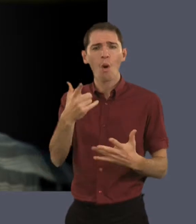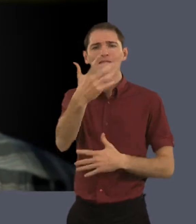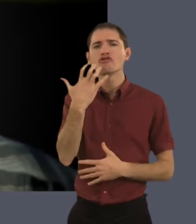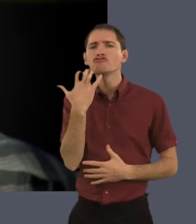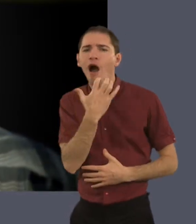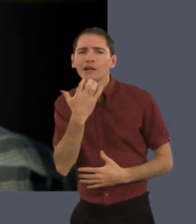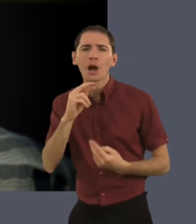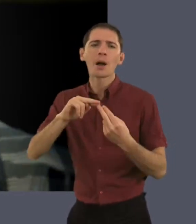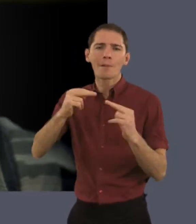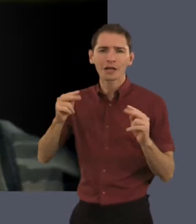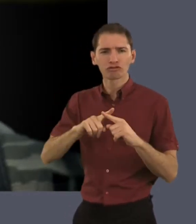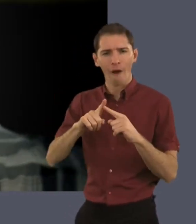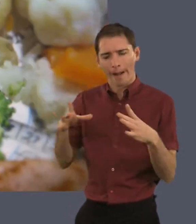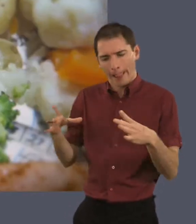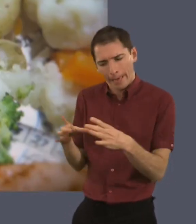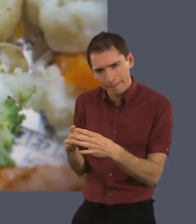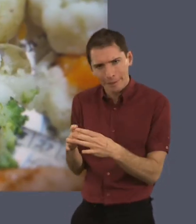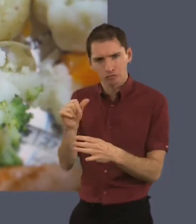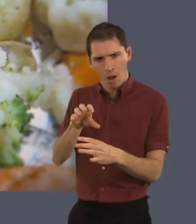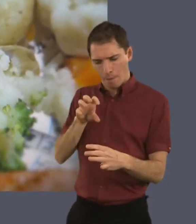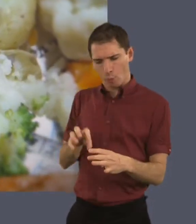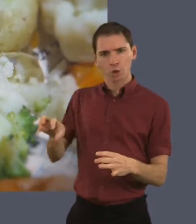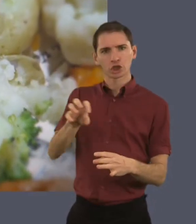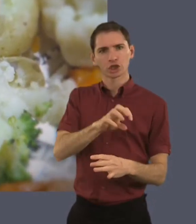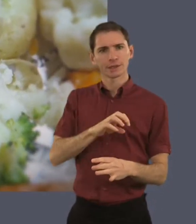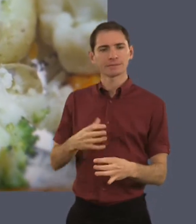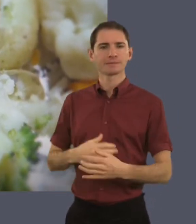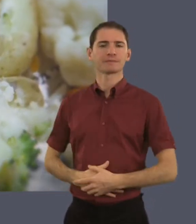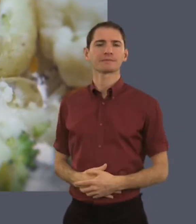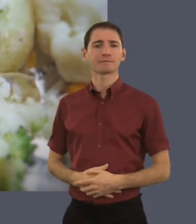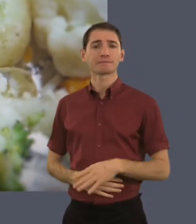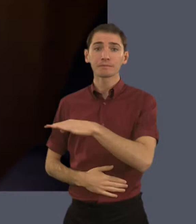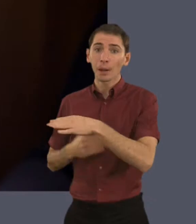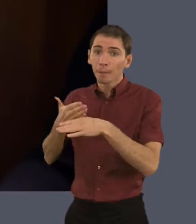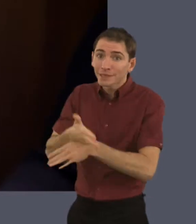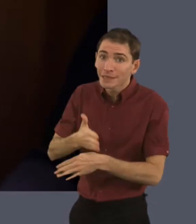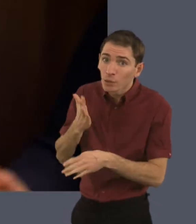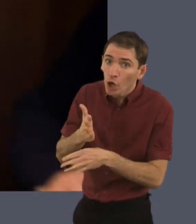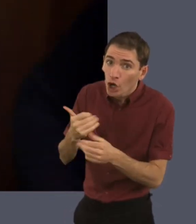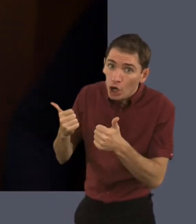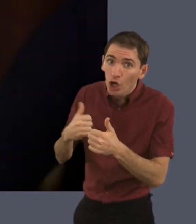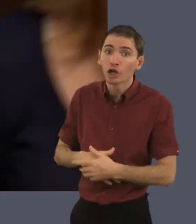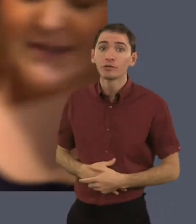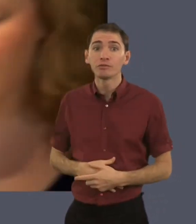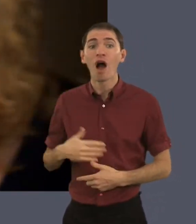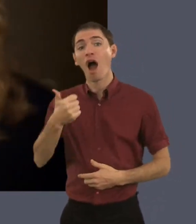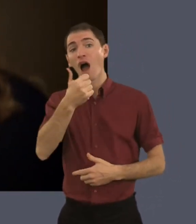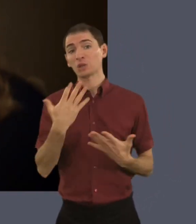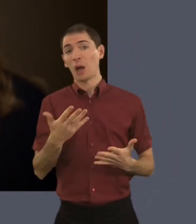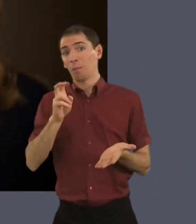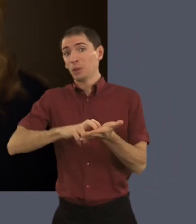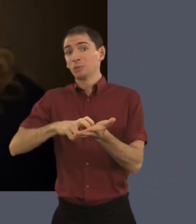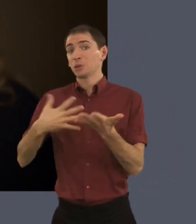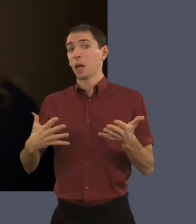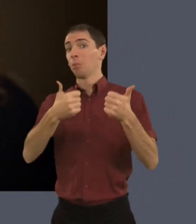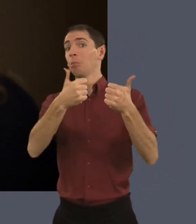if you're having rice and pasta, you just have a little bit. So it's great for portion sizes. So, have been midget at work? Yeah, I've done a few buckings